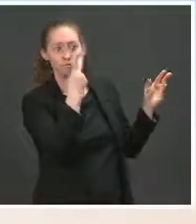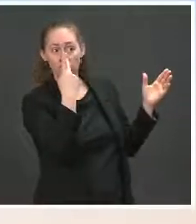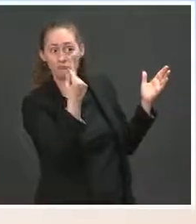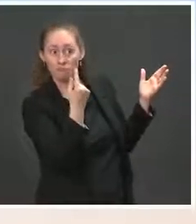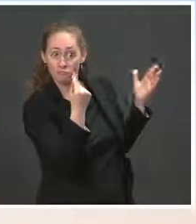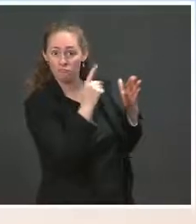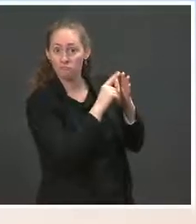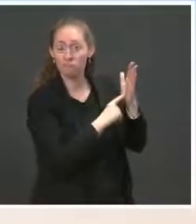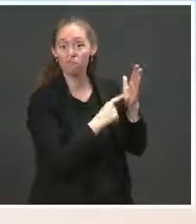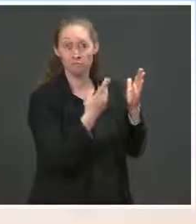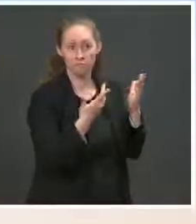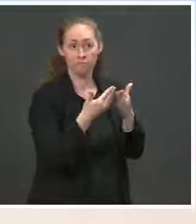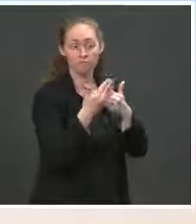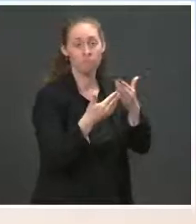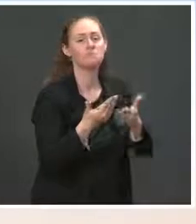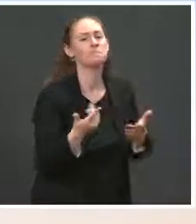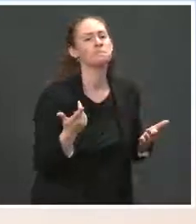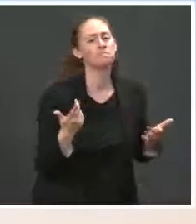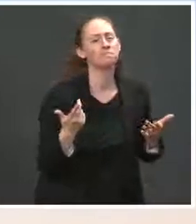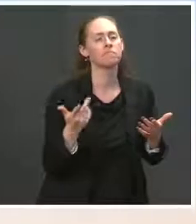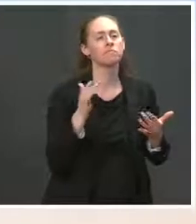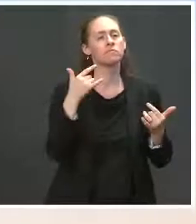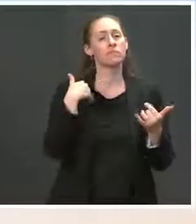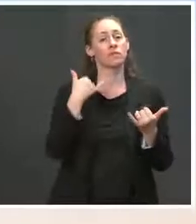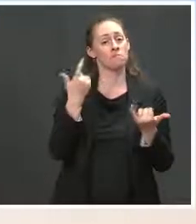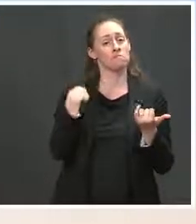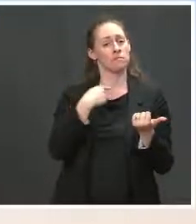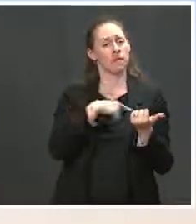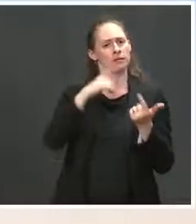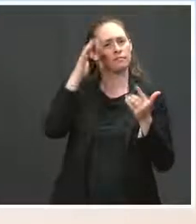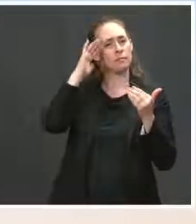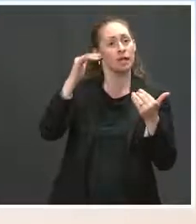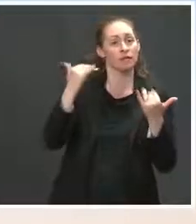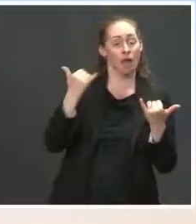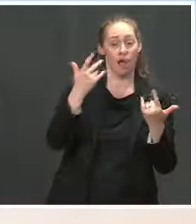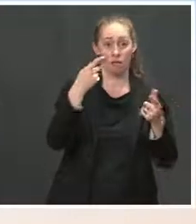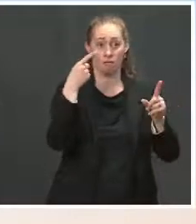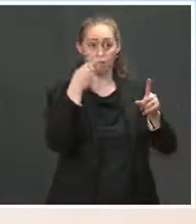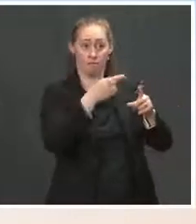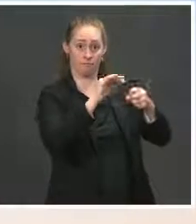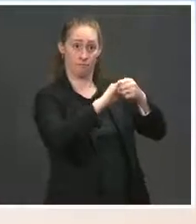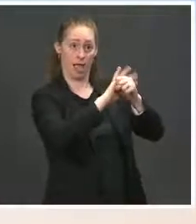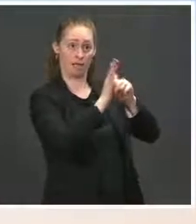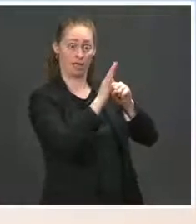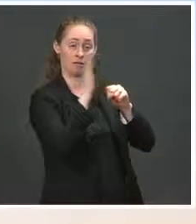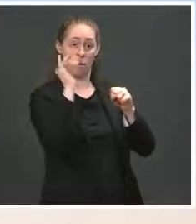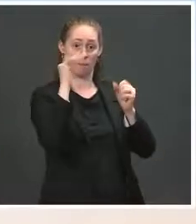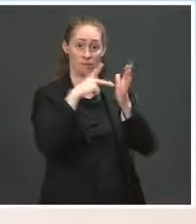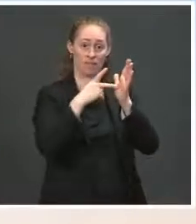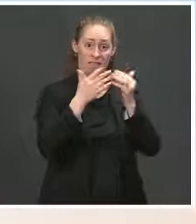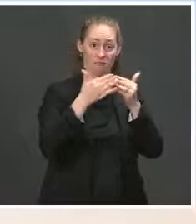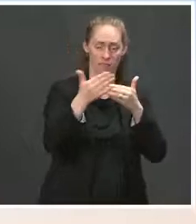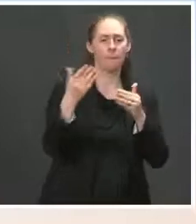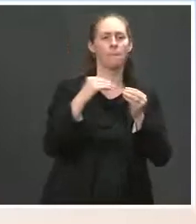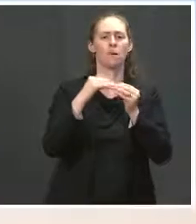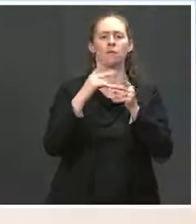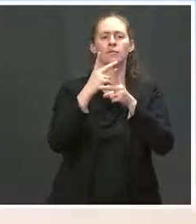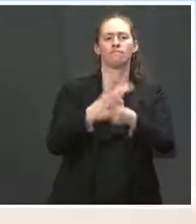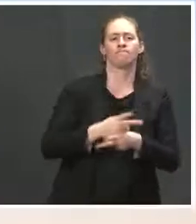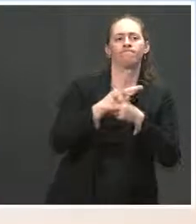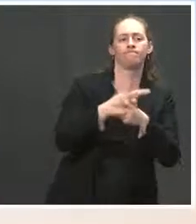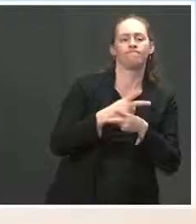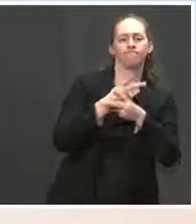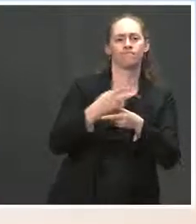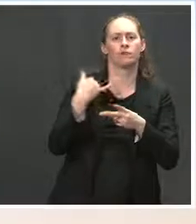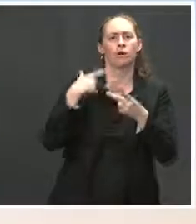And I expect, as we are getting to the stage where we, the pandemic is hopefully under control, that's our objective in the coming months, that we will